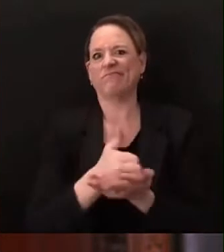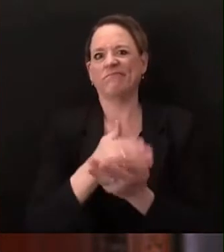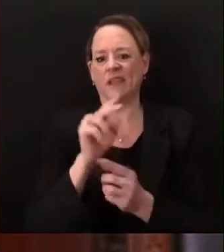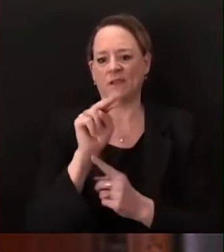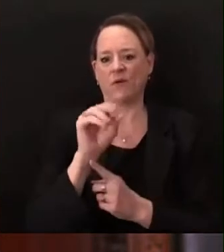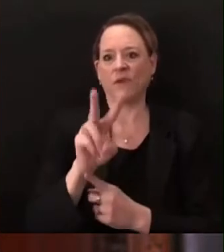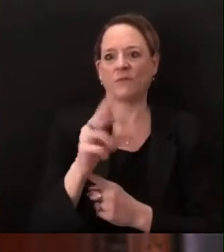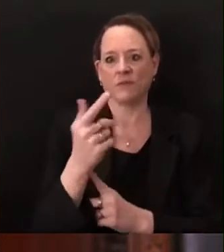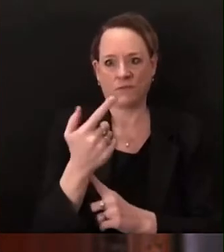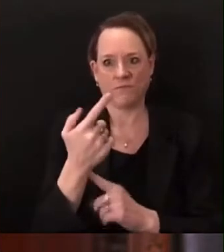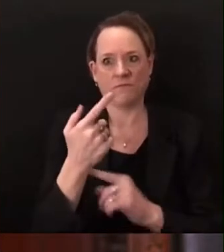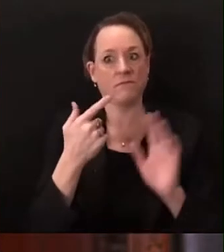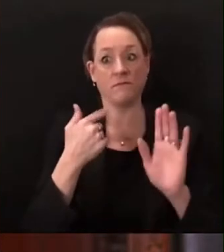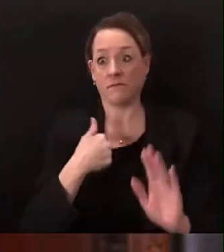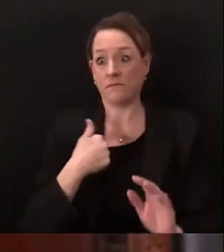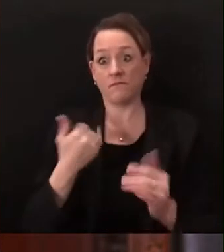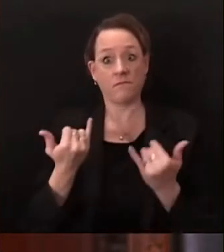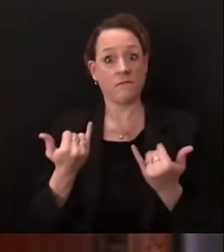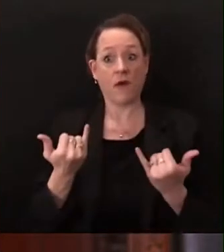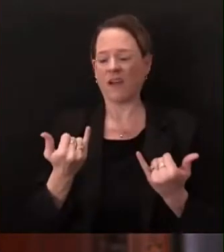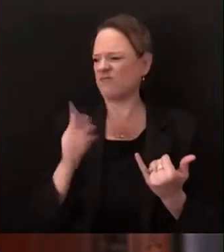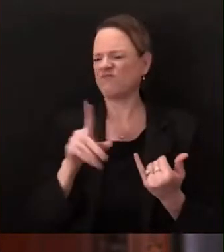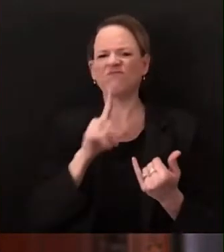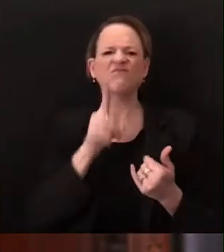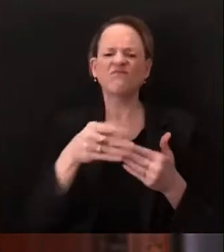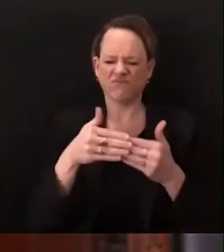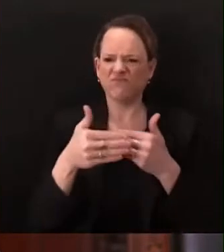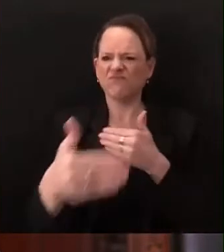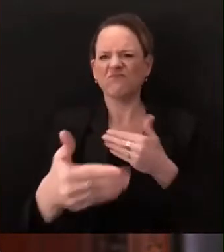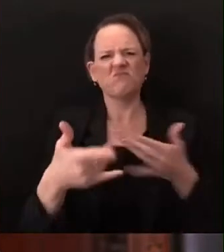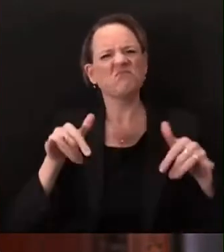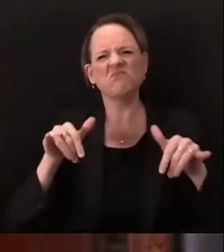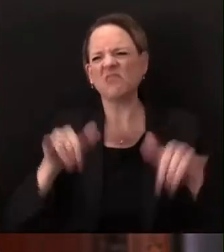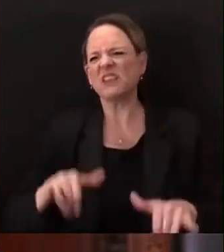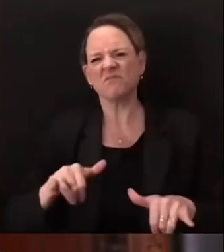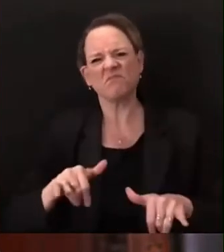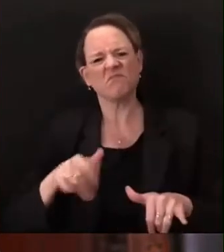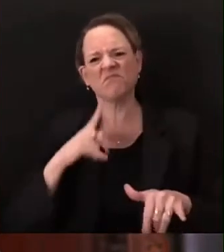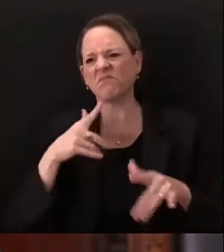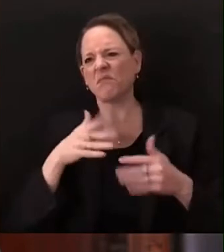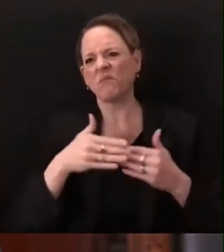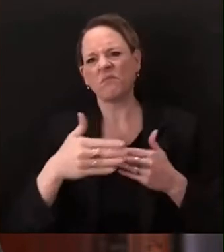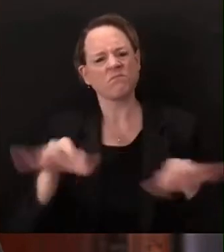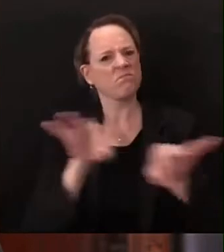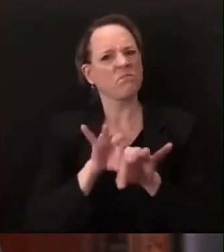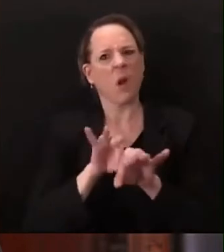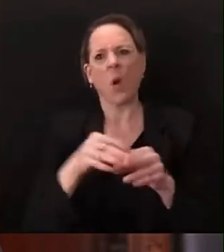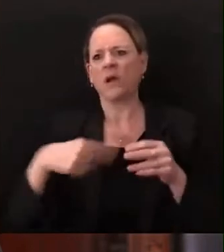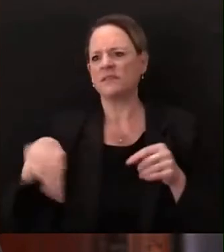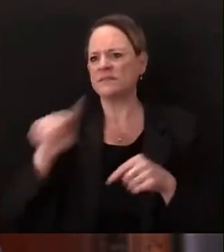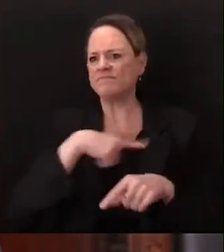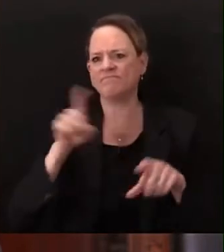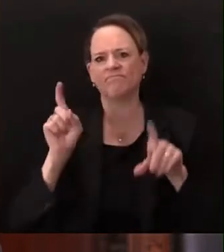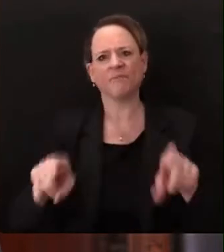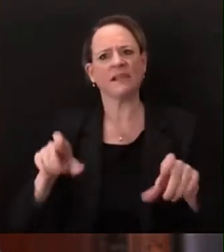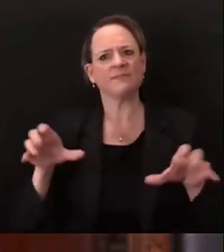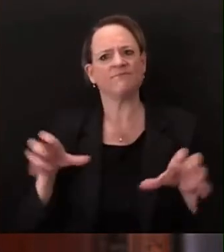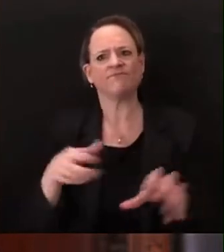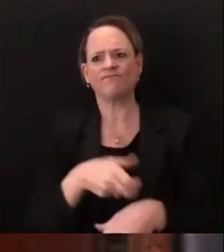headed we cannot afford to stop or have a gap in some of the only mitigation efforts we still have in place